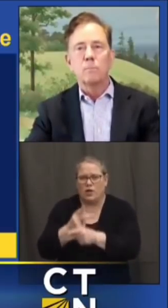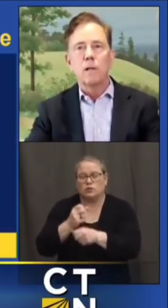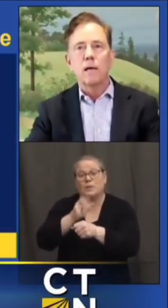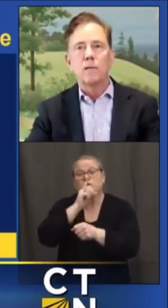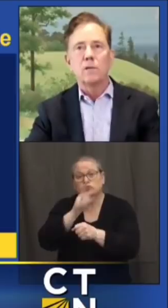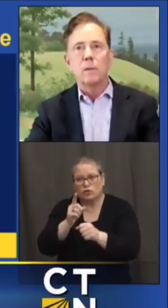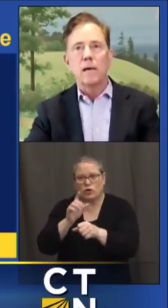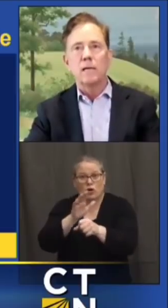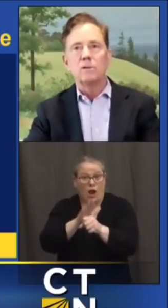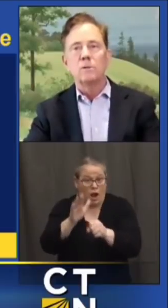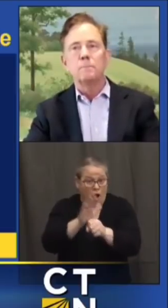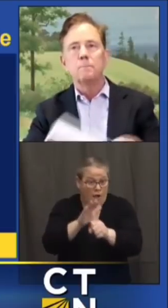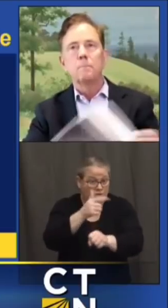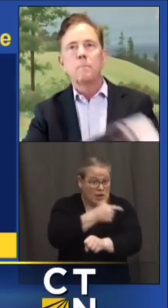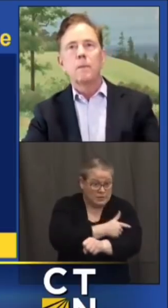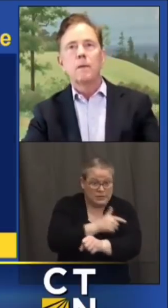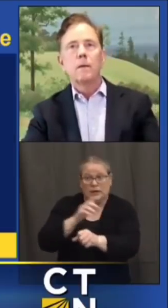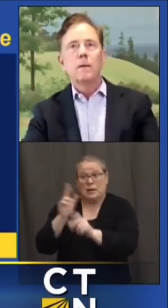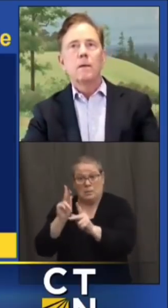the supply and demands